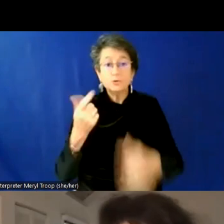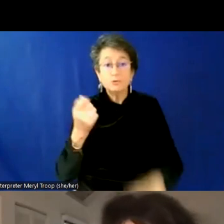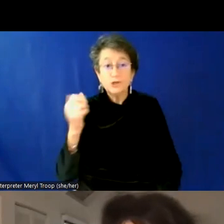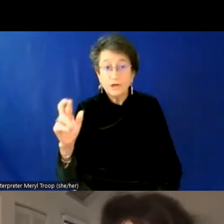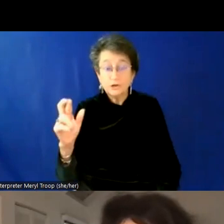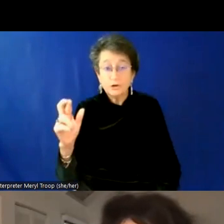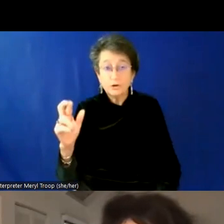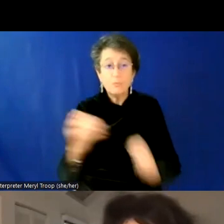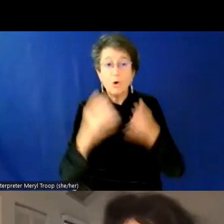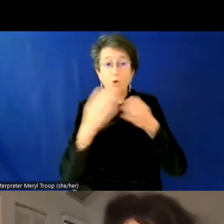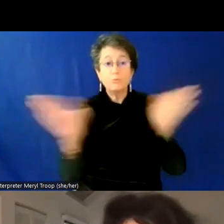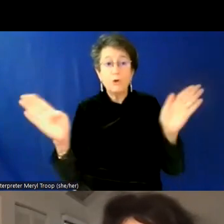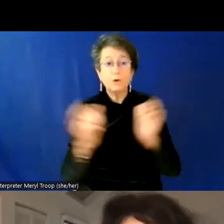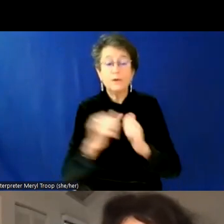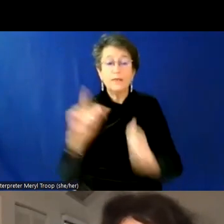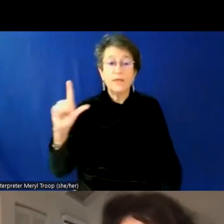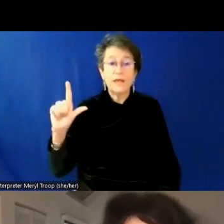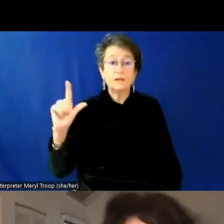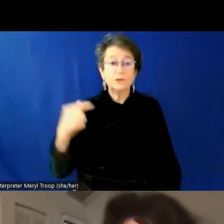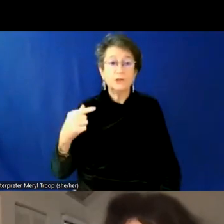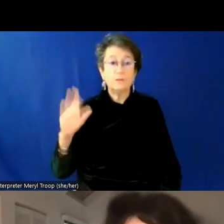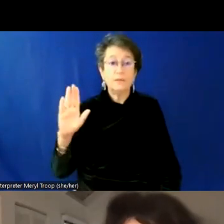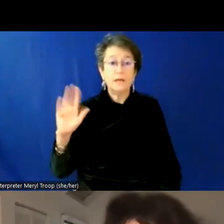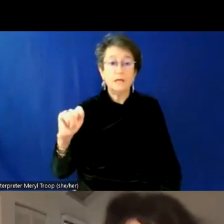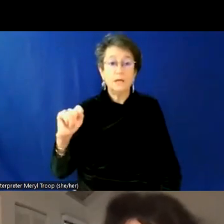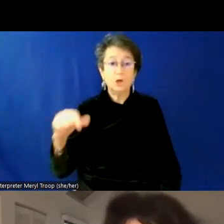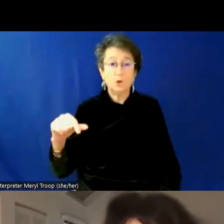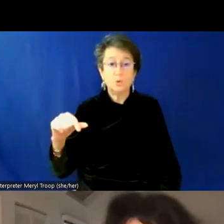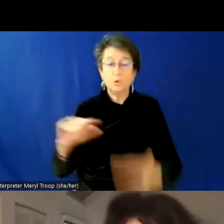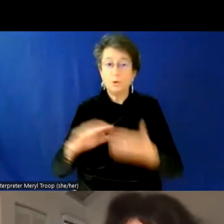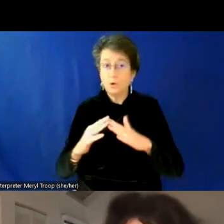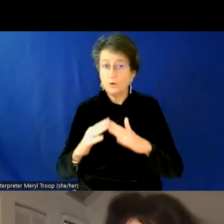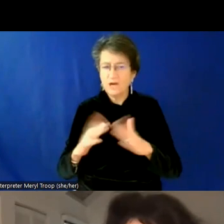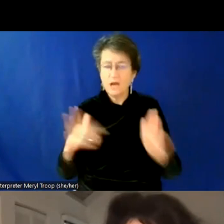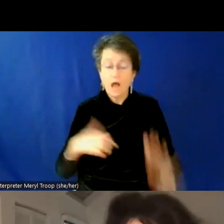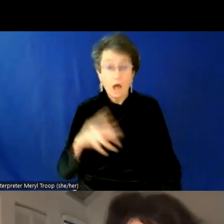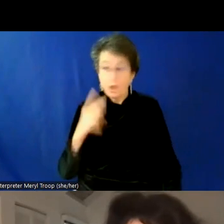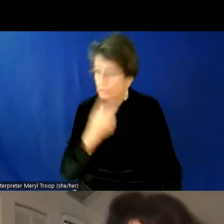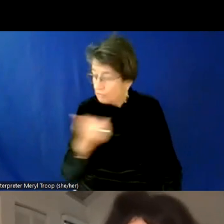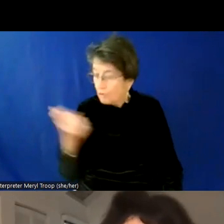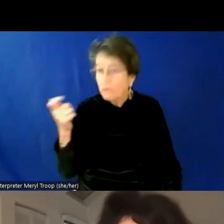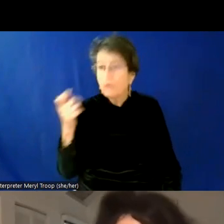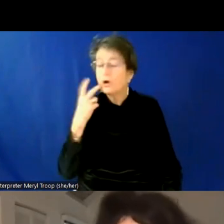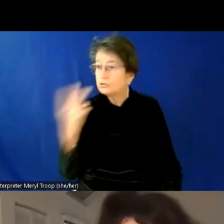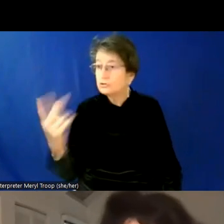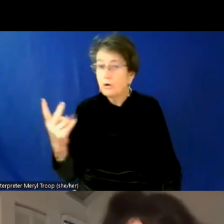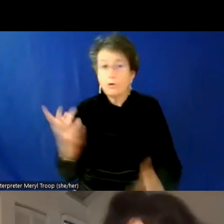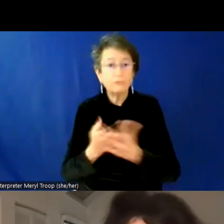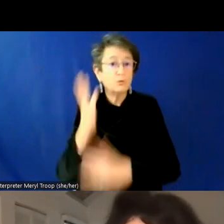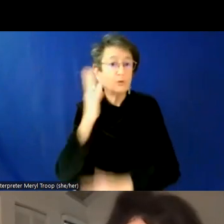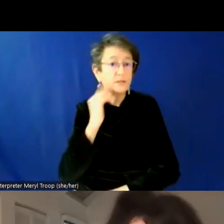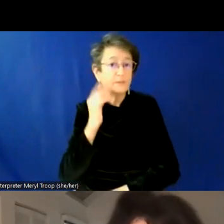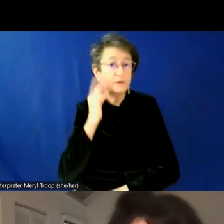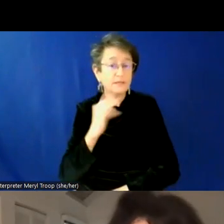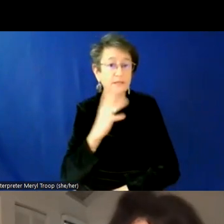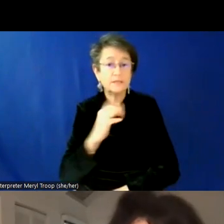LGBTQ community. Um, I learned and saw just through experiences of friends and sort of